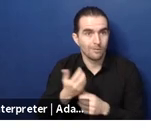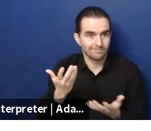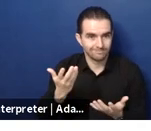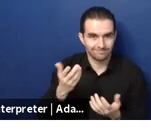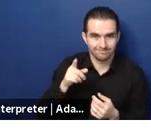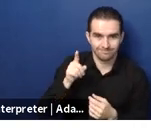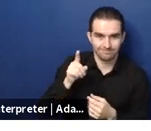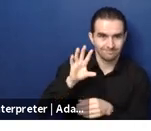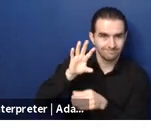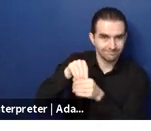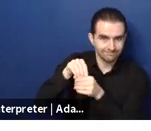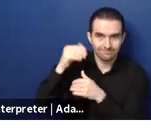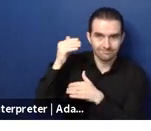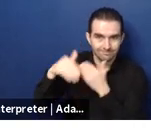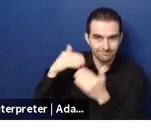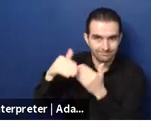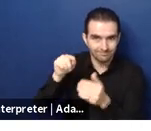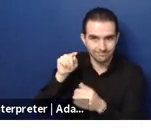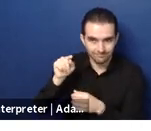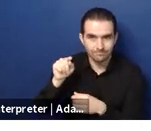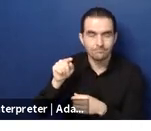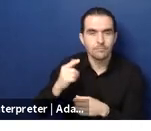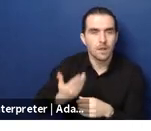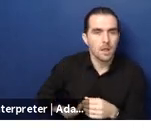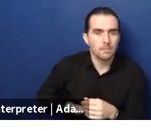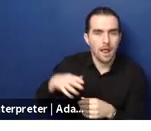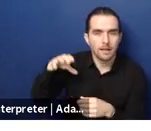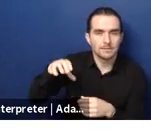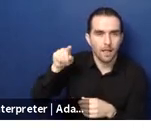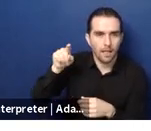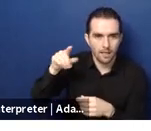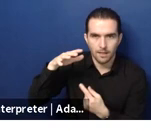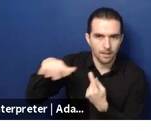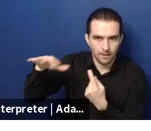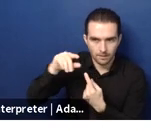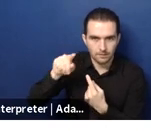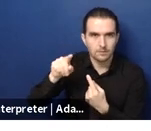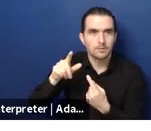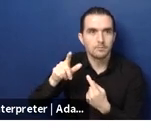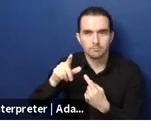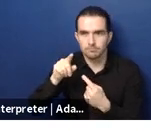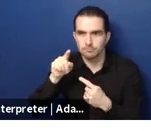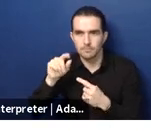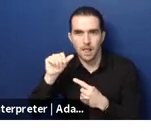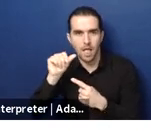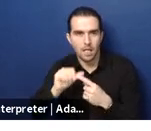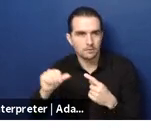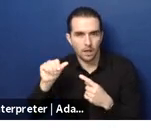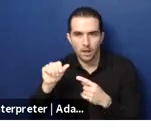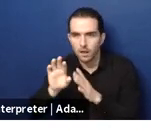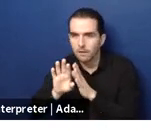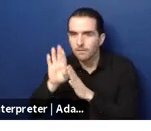obviously um the rates of prevalence of disability increases with age um estimates are now that's about